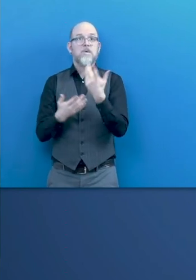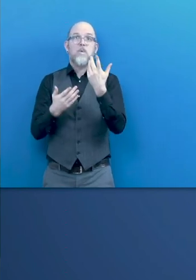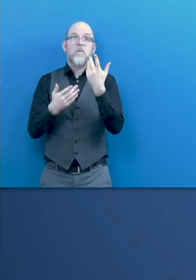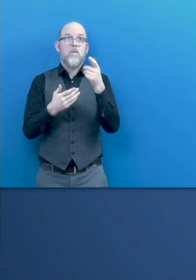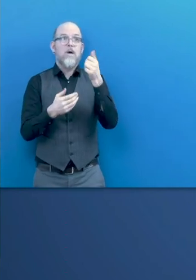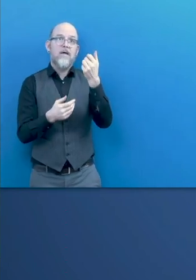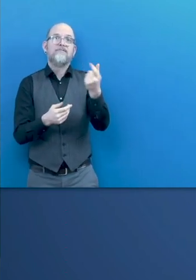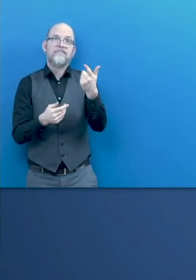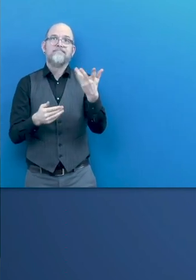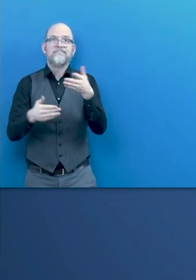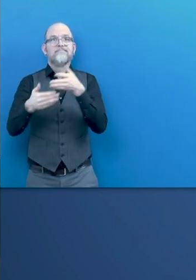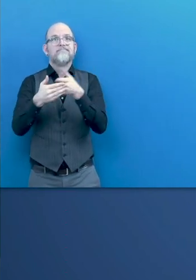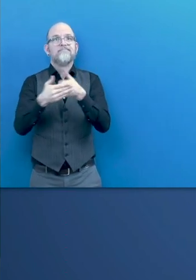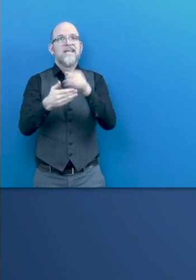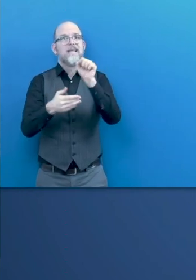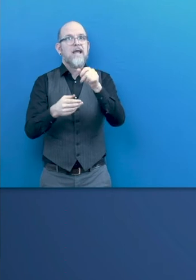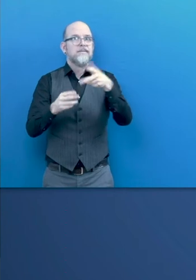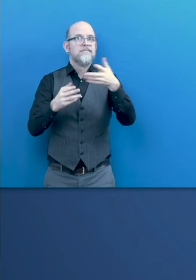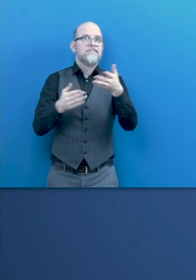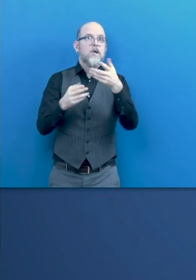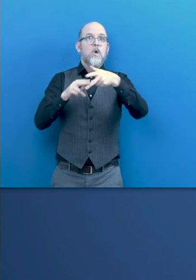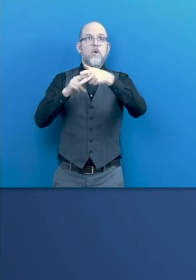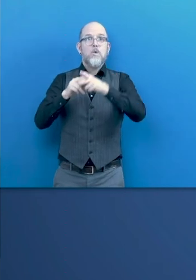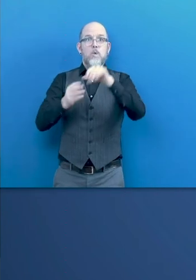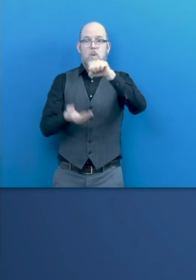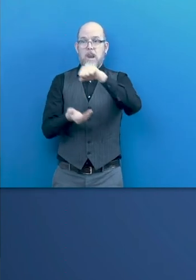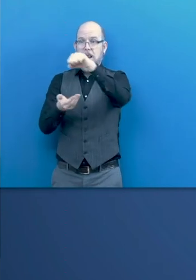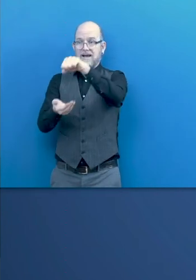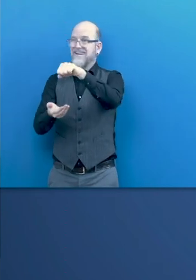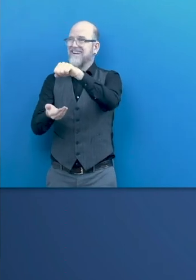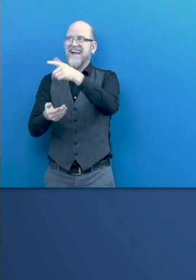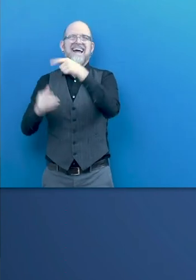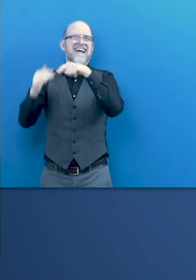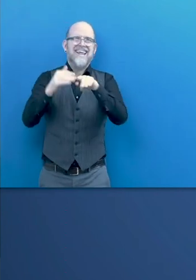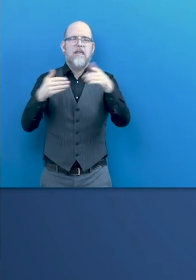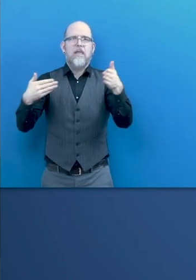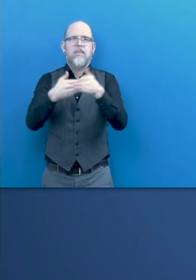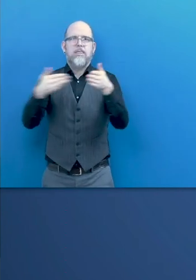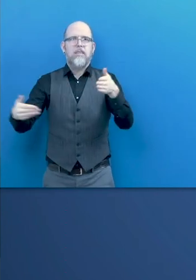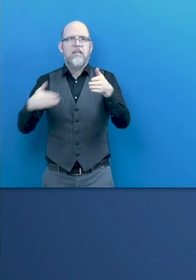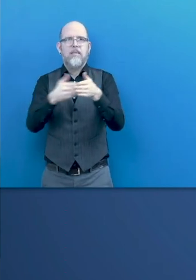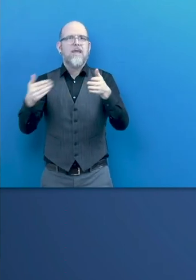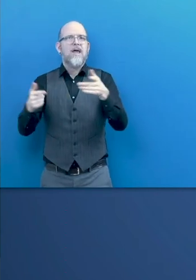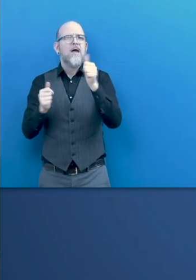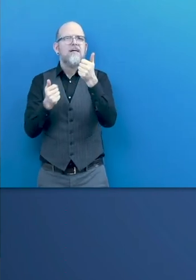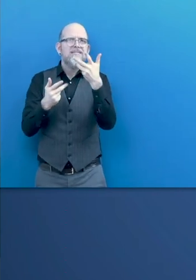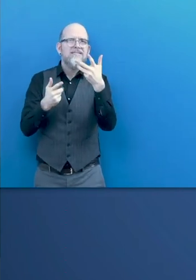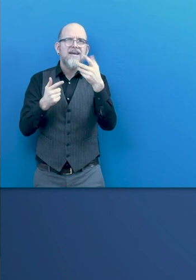tools and assistive technologies, and the lack of knowledge and how fast is innovation,